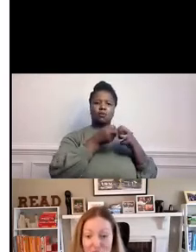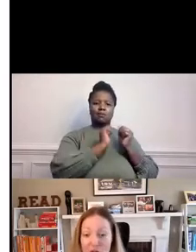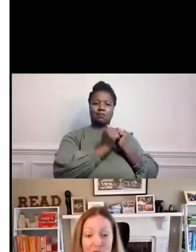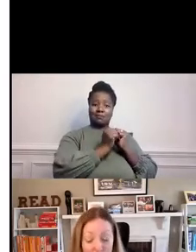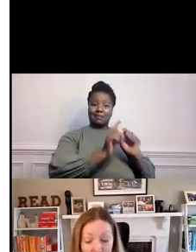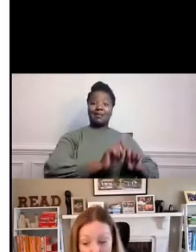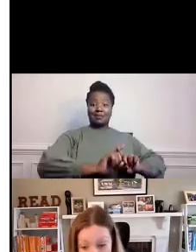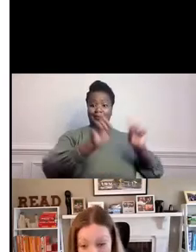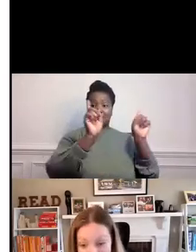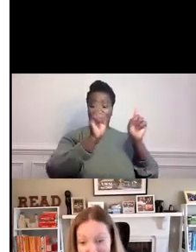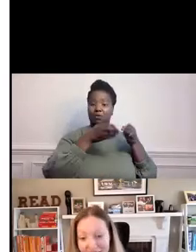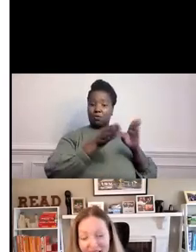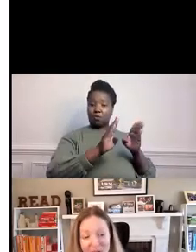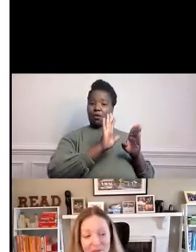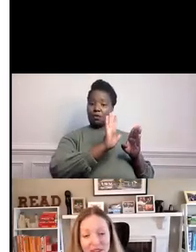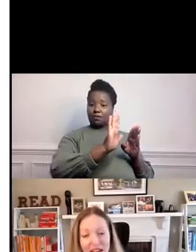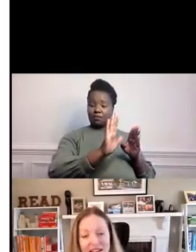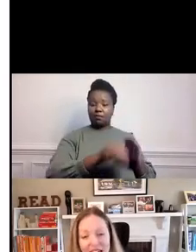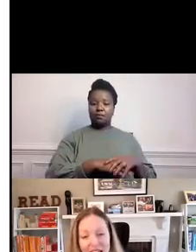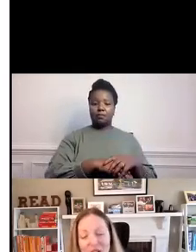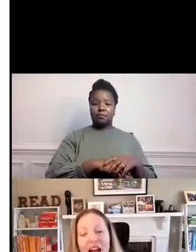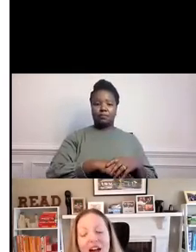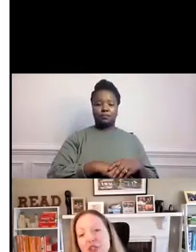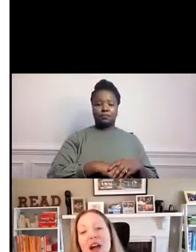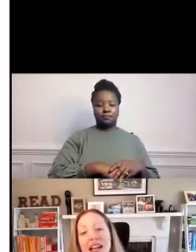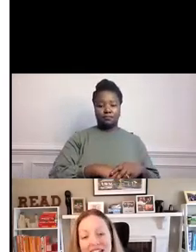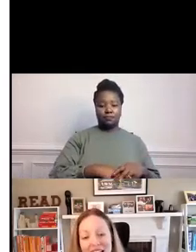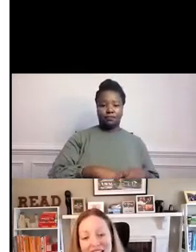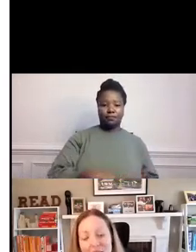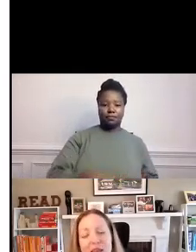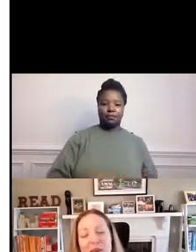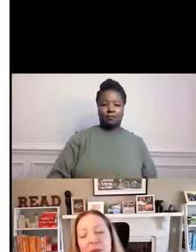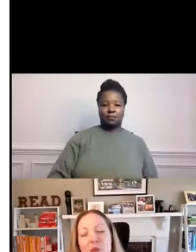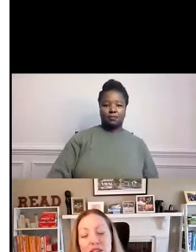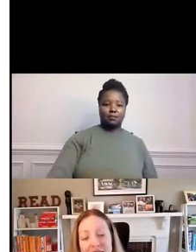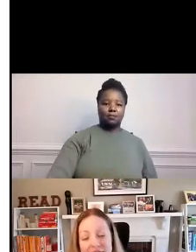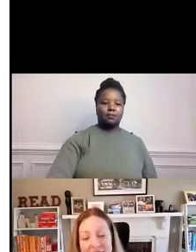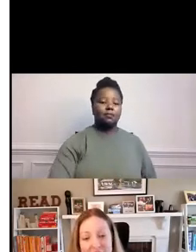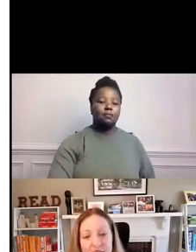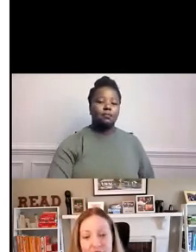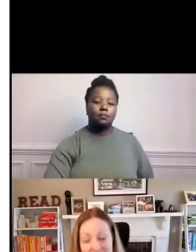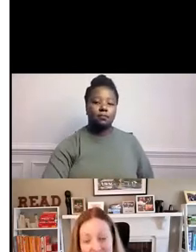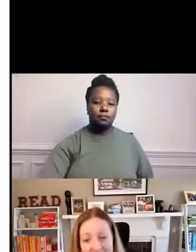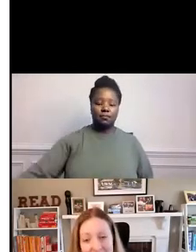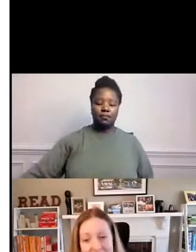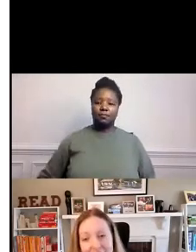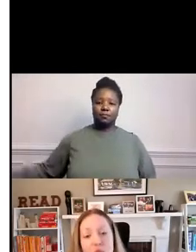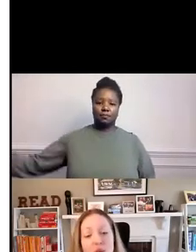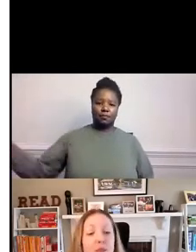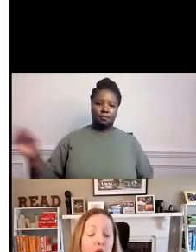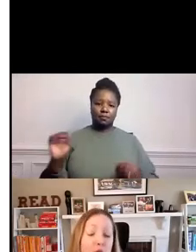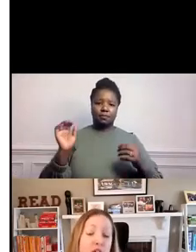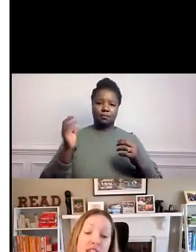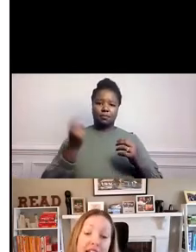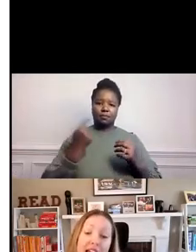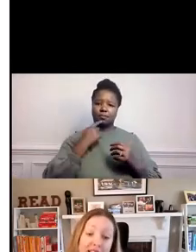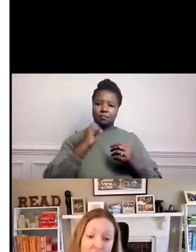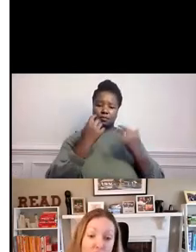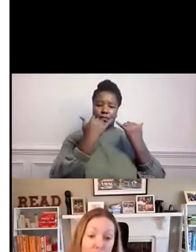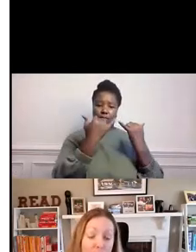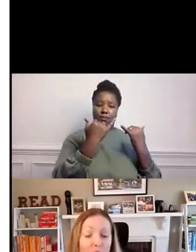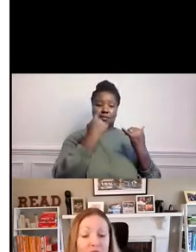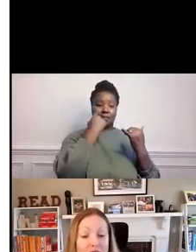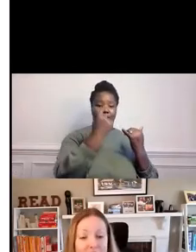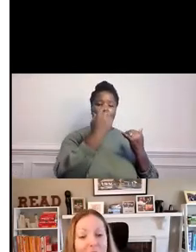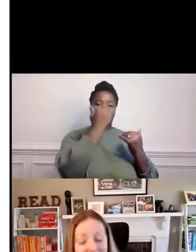am in Tulsa, Oklahoma. And we have to recognize that people will need different things as we approach the